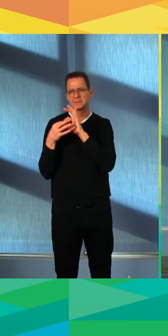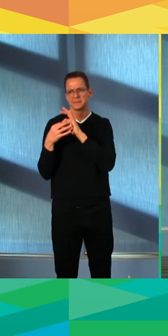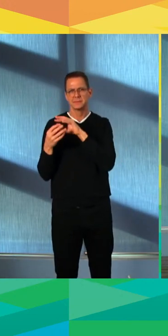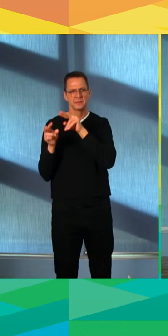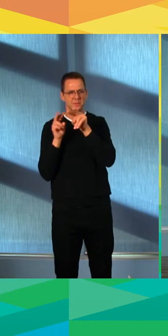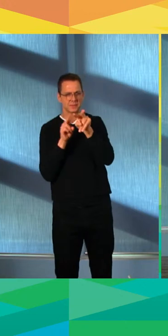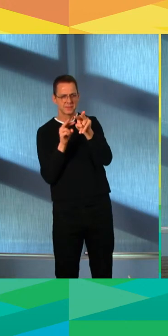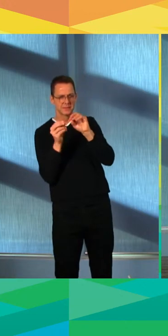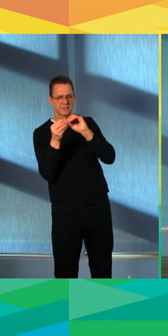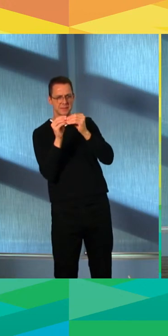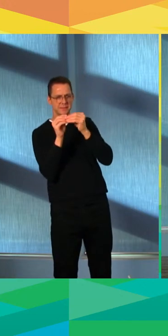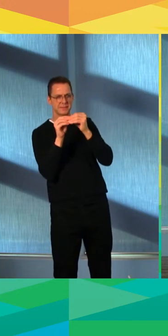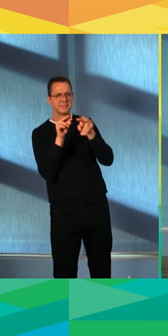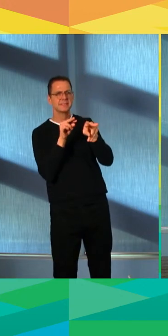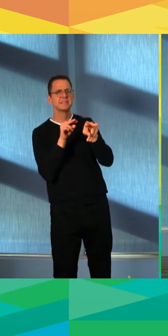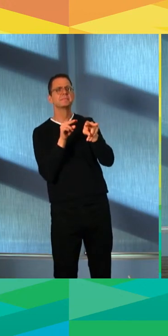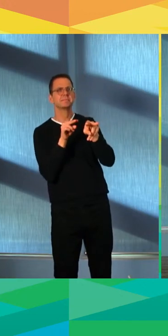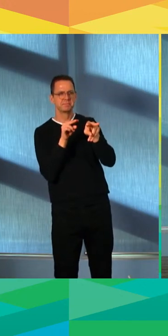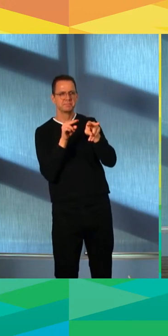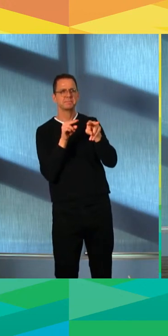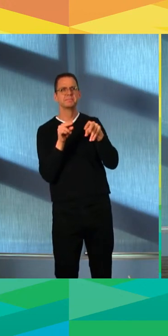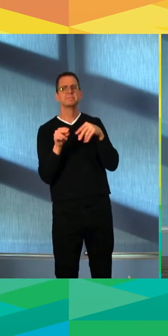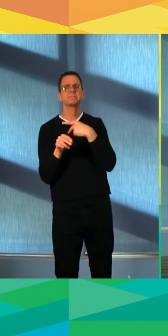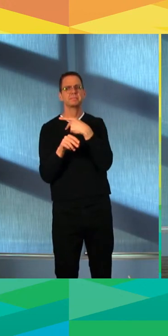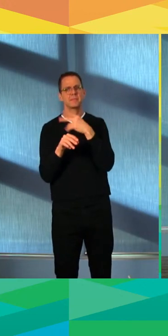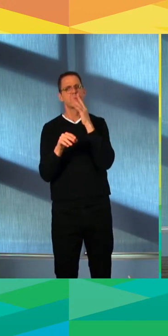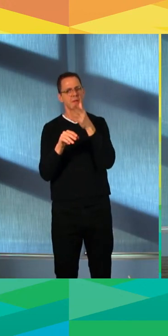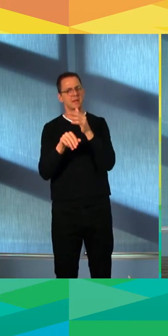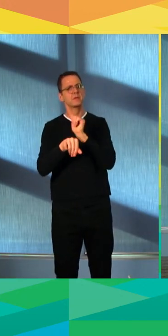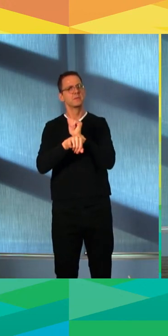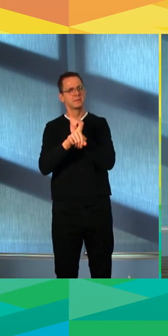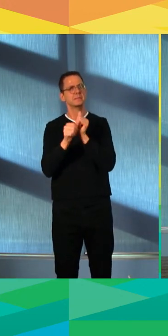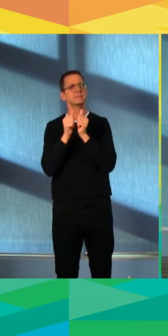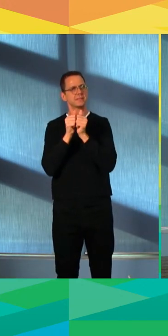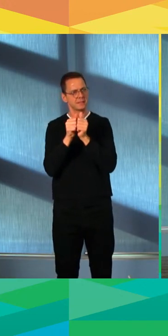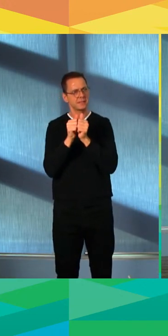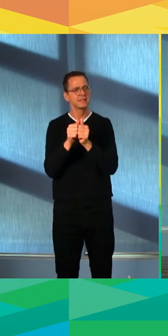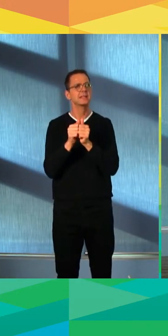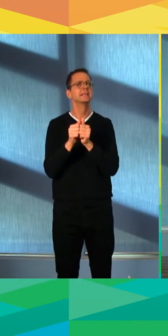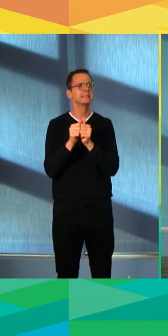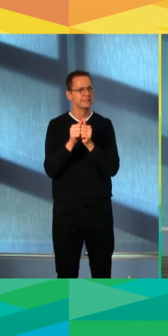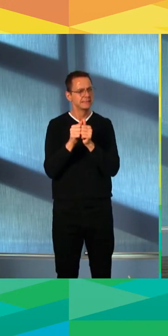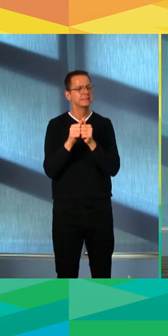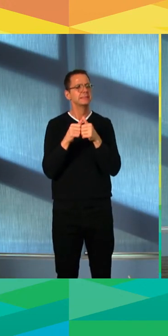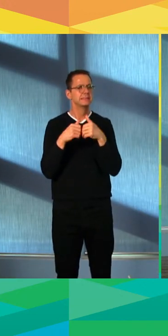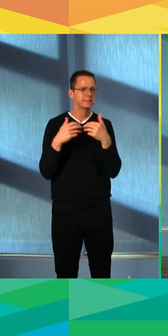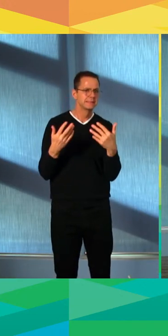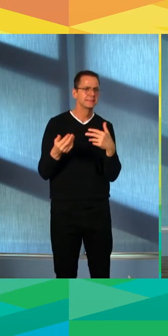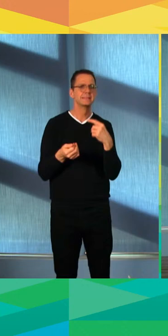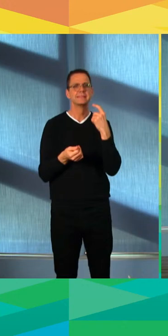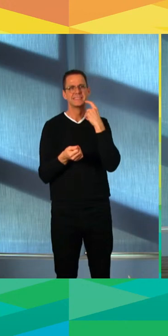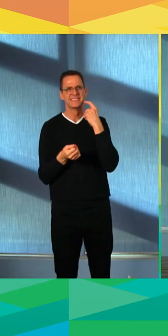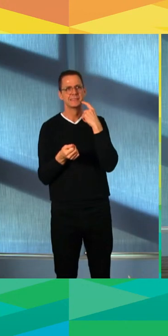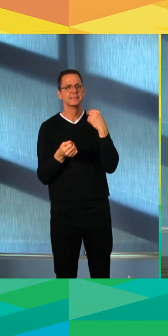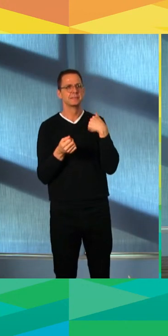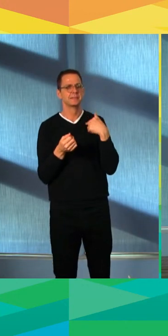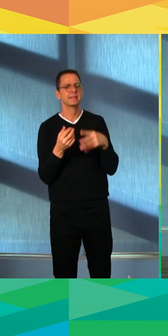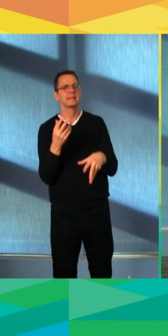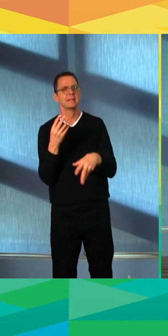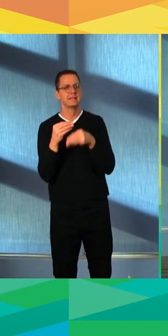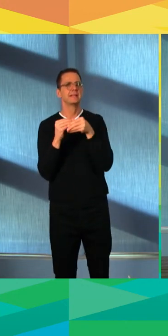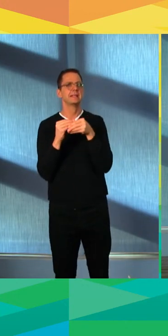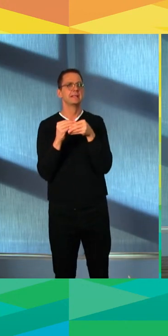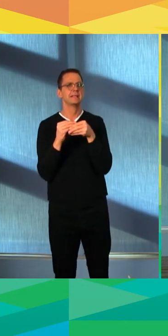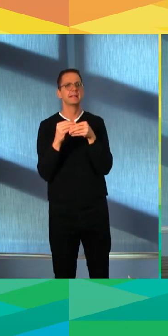indicated, we have taken some steps recently on the security side and on the enforcement side on LRTs. We'll